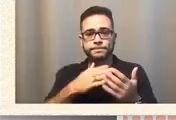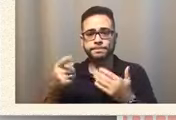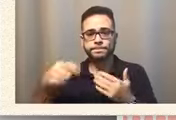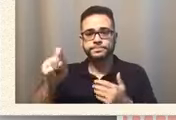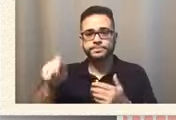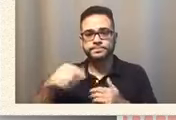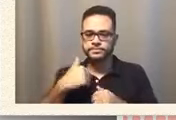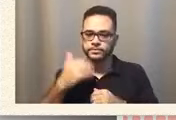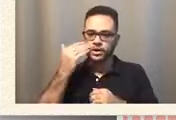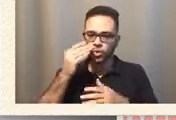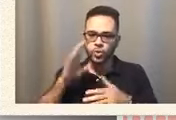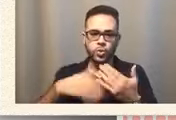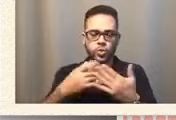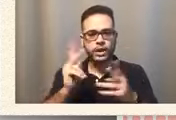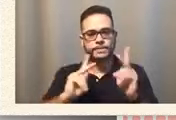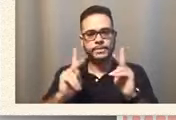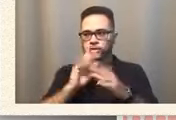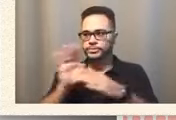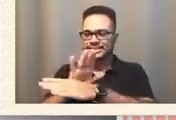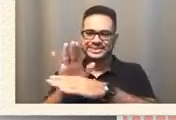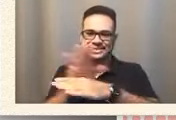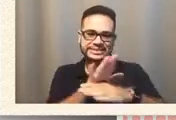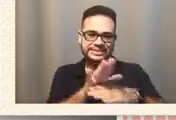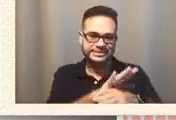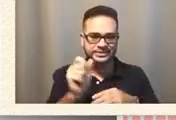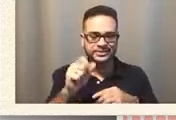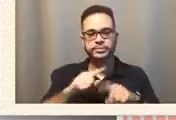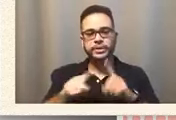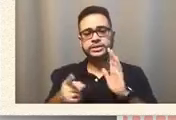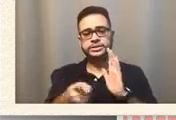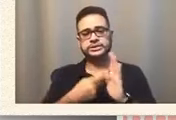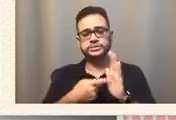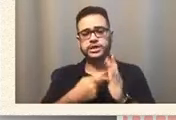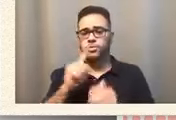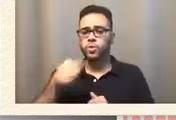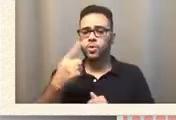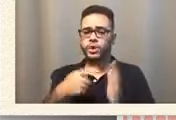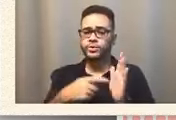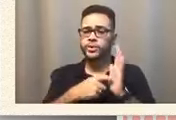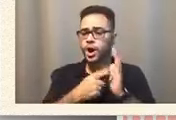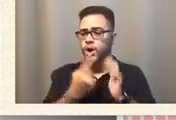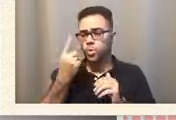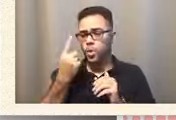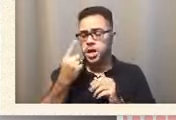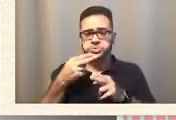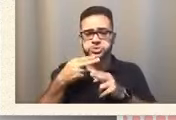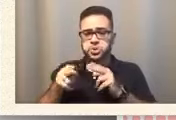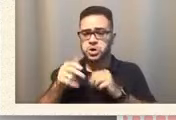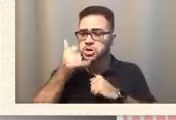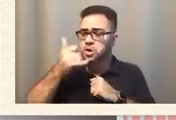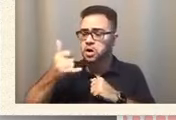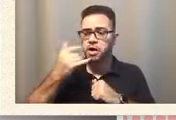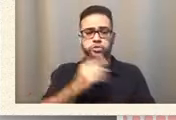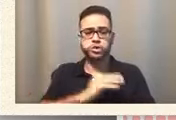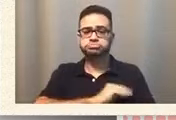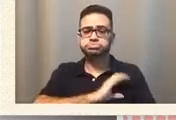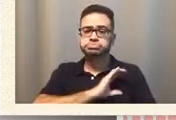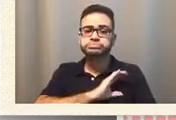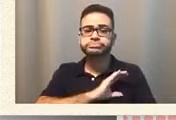but sometimes it only takes one little call to make the person happy and to make their day.